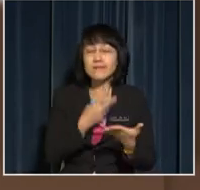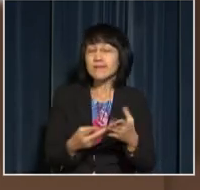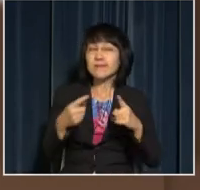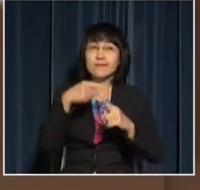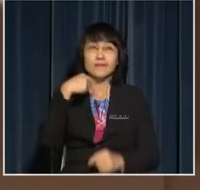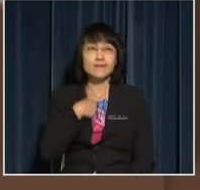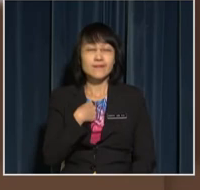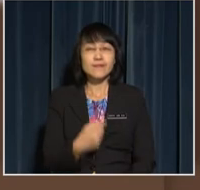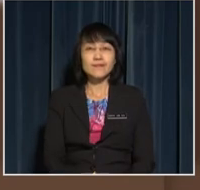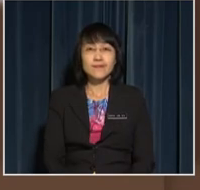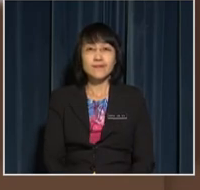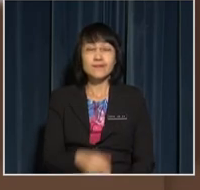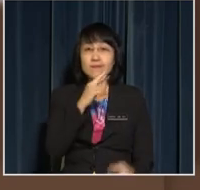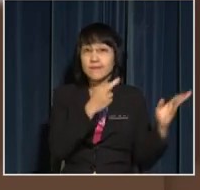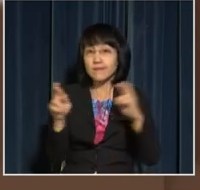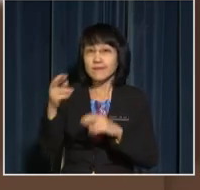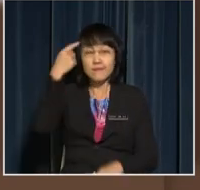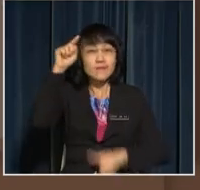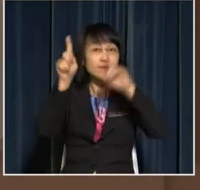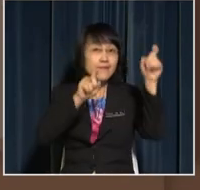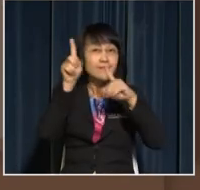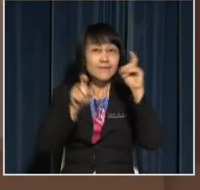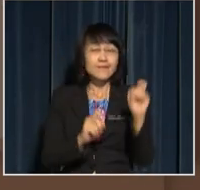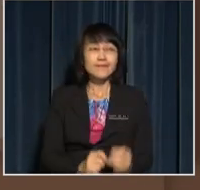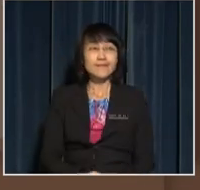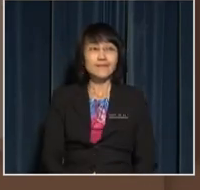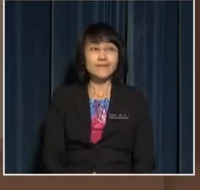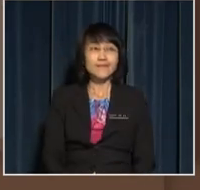well to me Are you ready for a quiz?